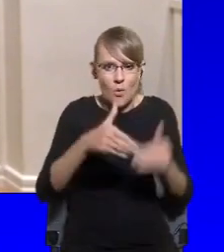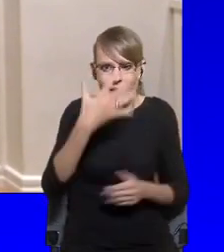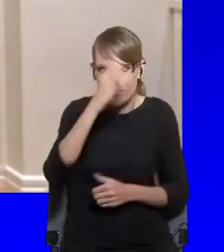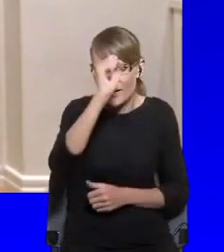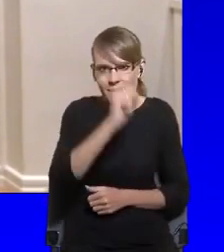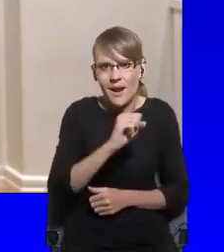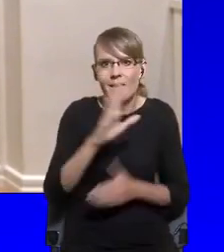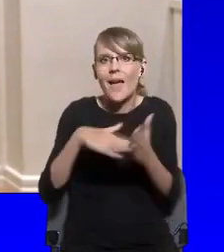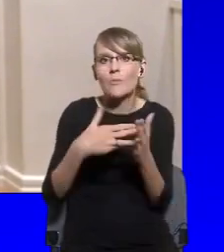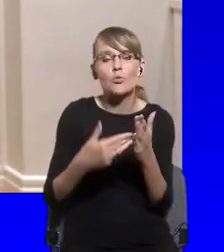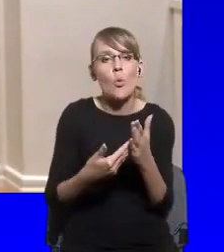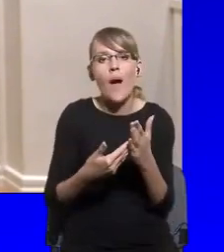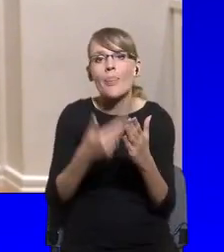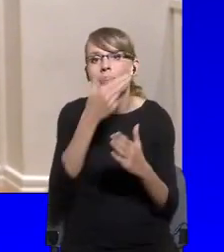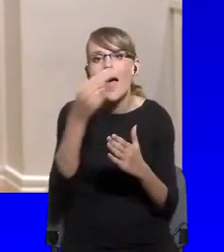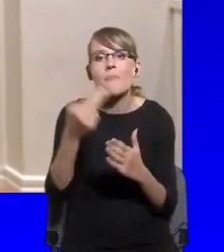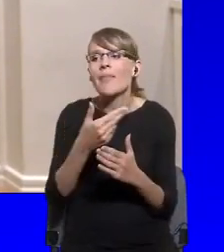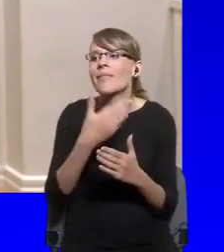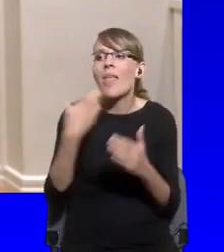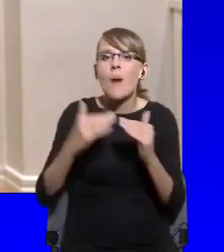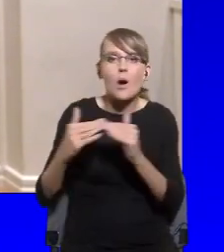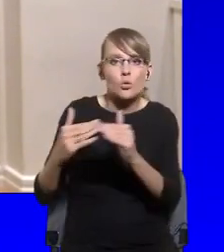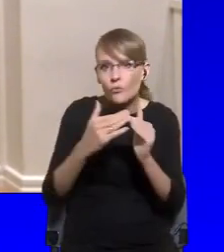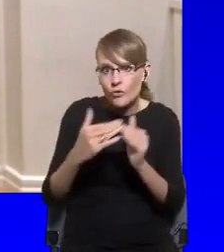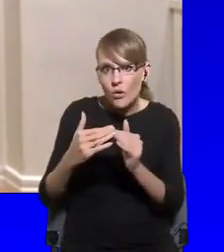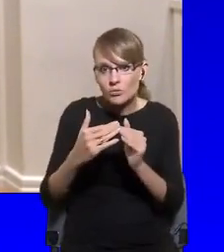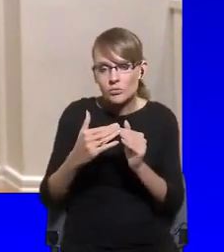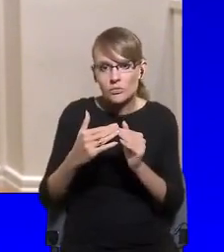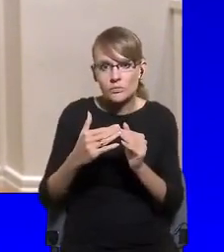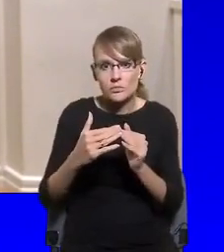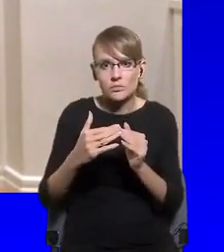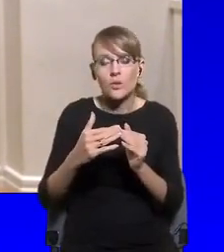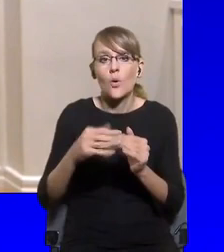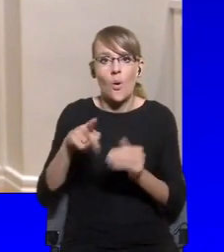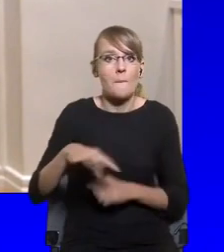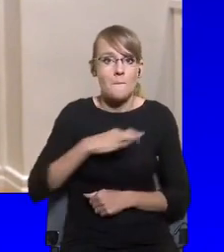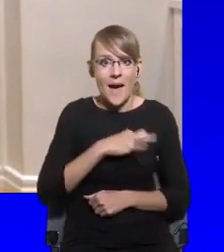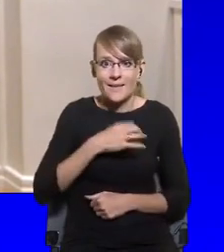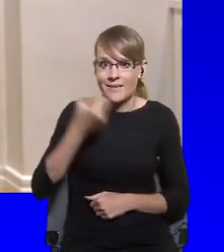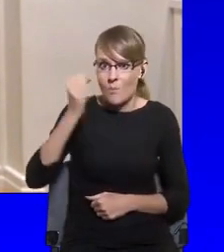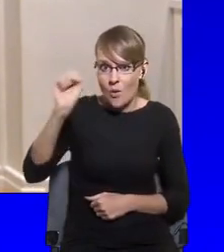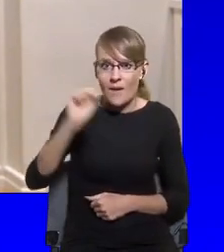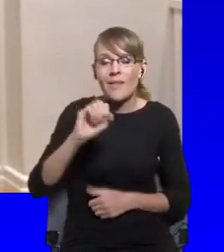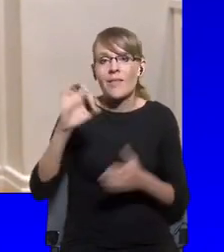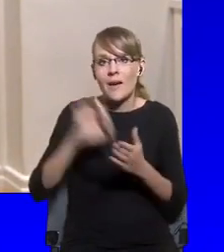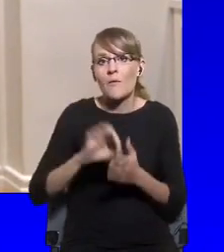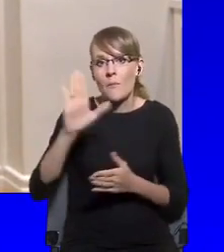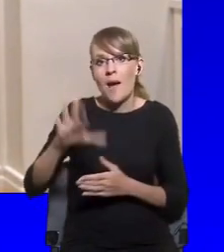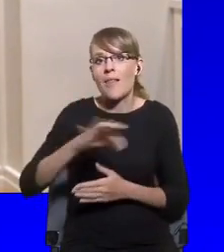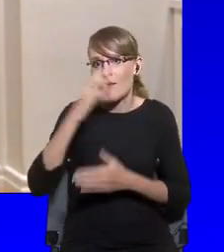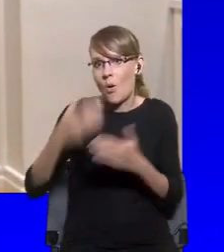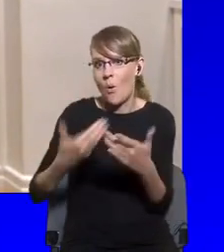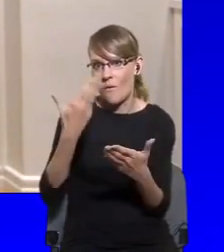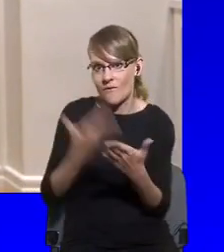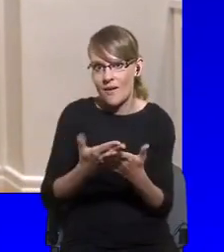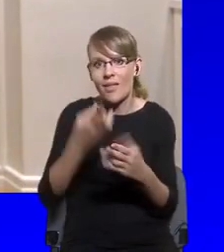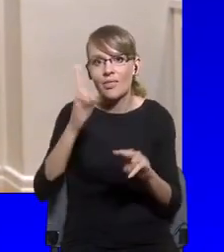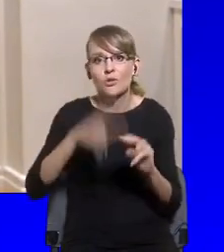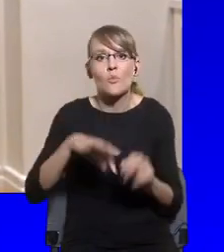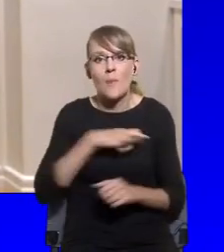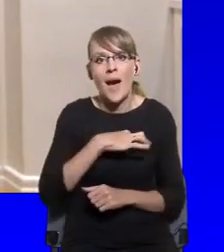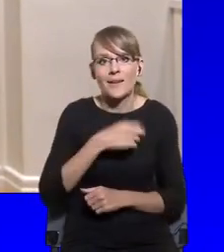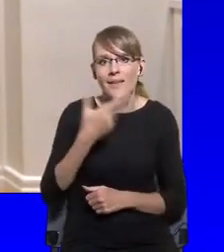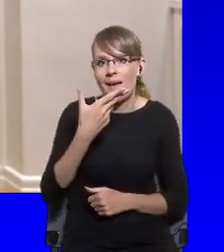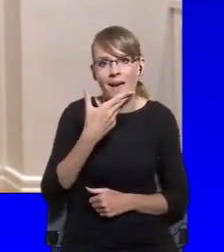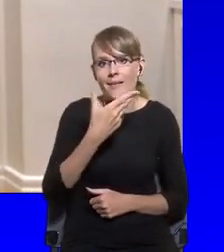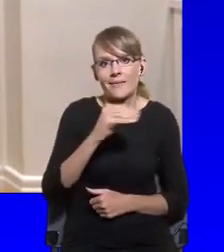uh, many democratic parties have much better offers, uh, than, um, than illiberal ones. Uh, and sort of not